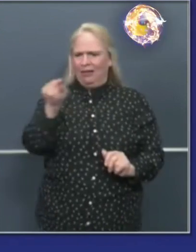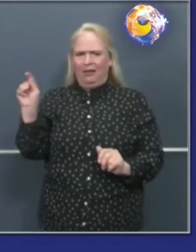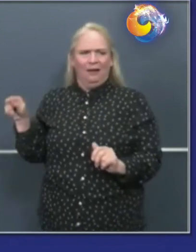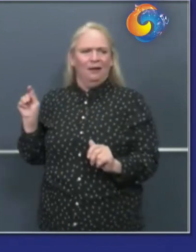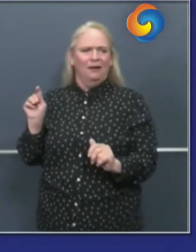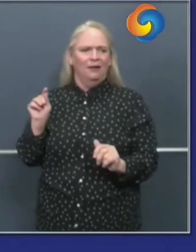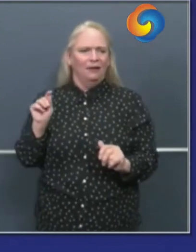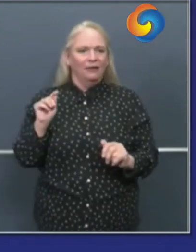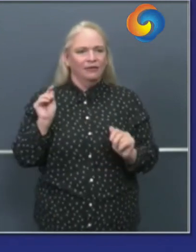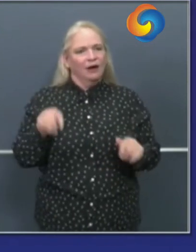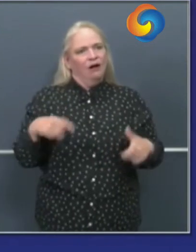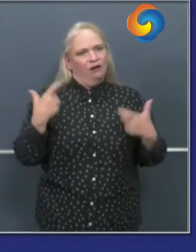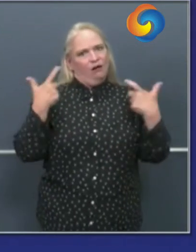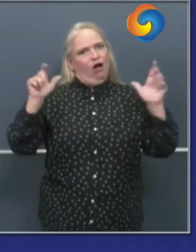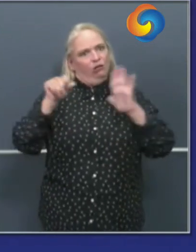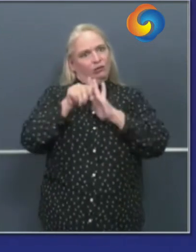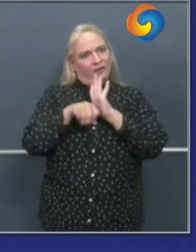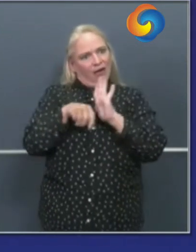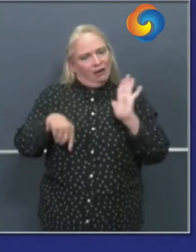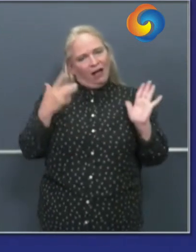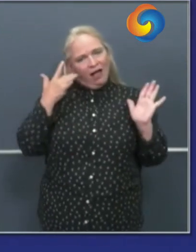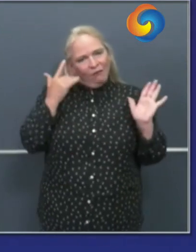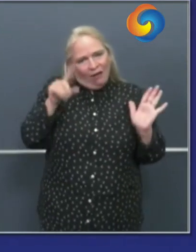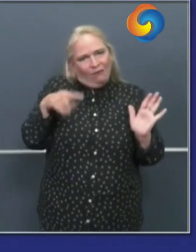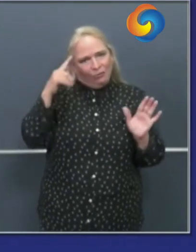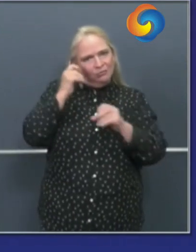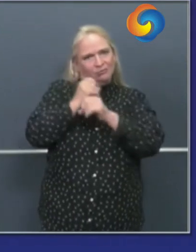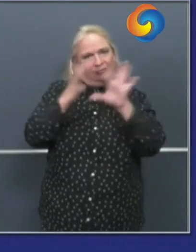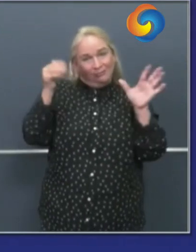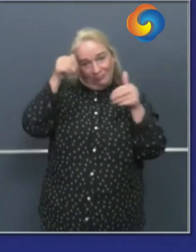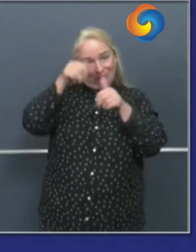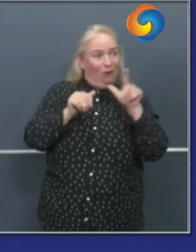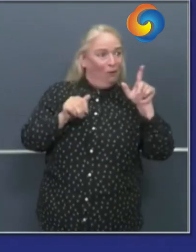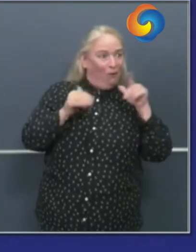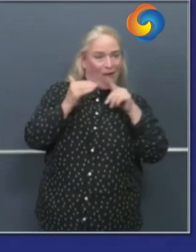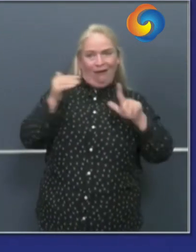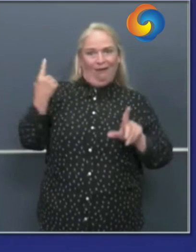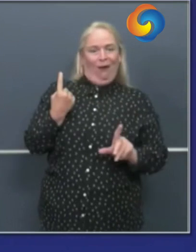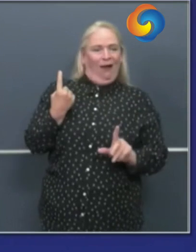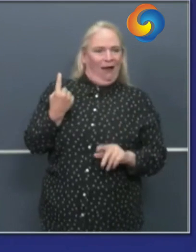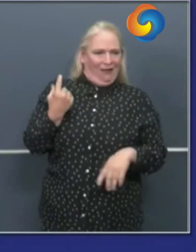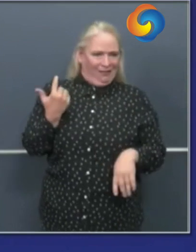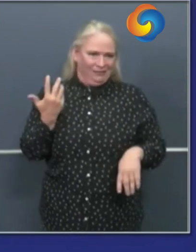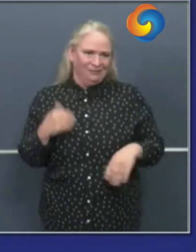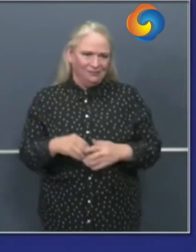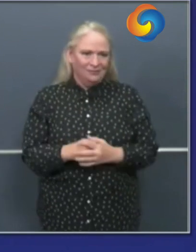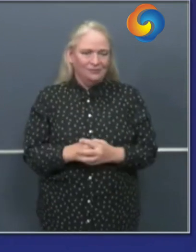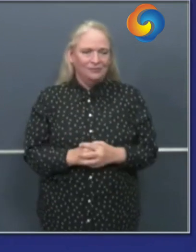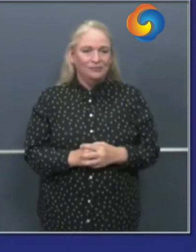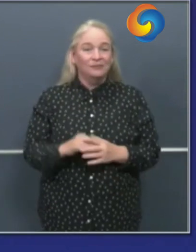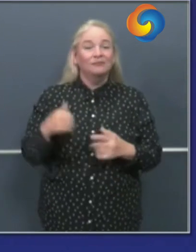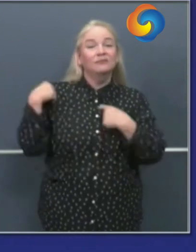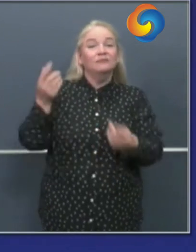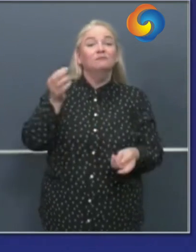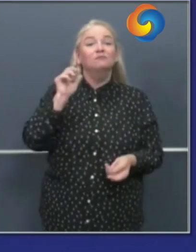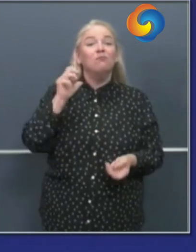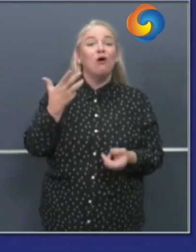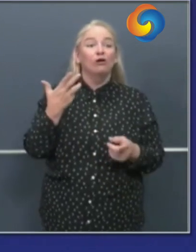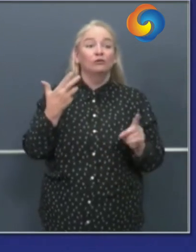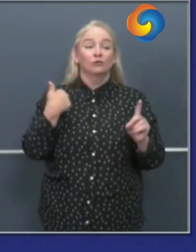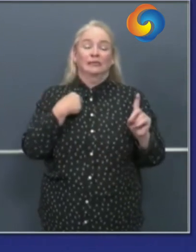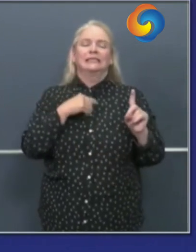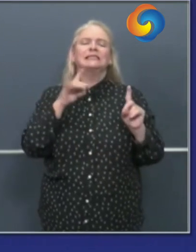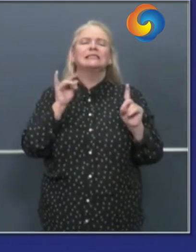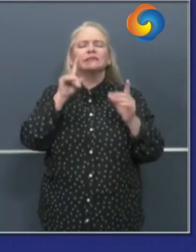state we had a plan when we started in march that had a surge capacity within our hospital